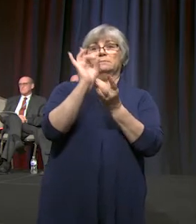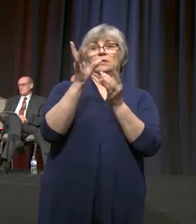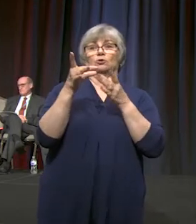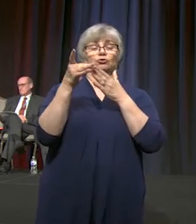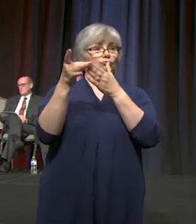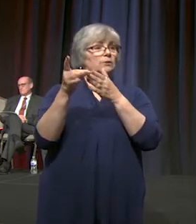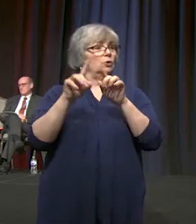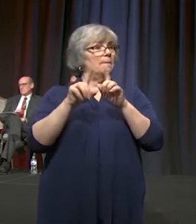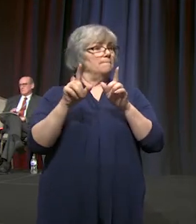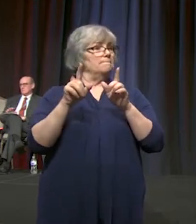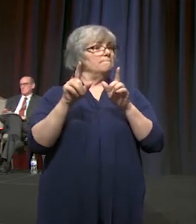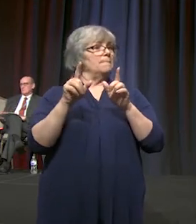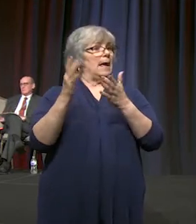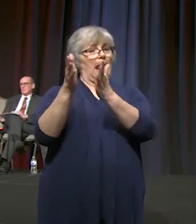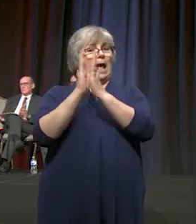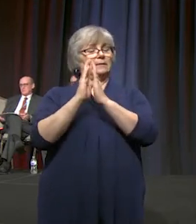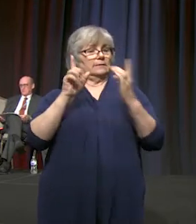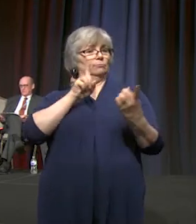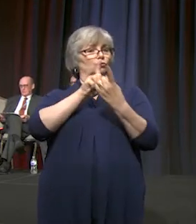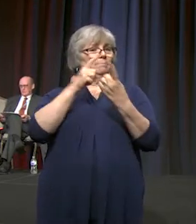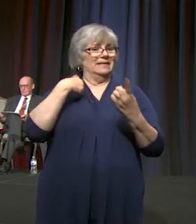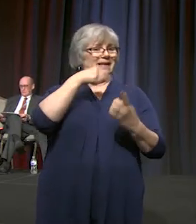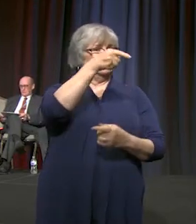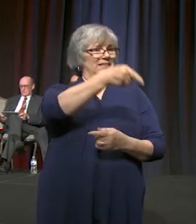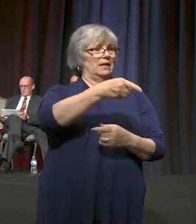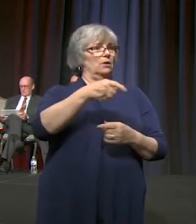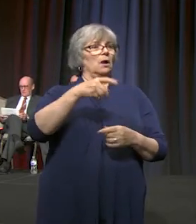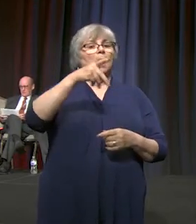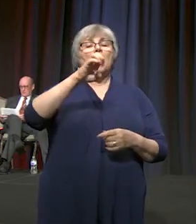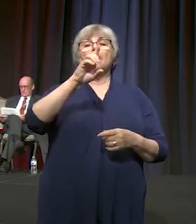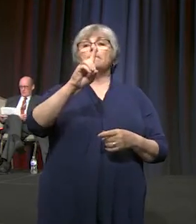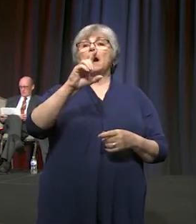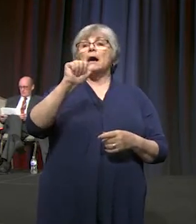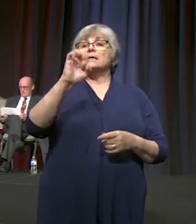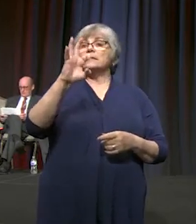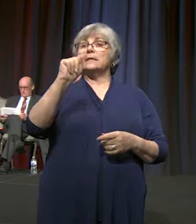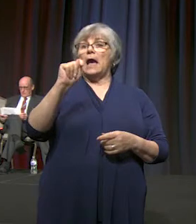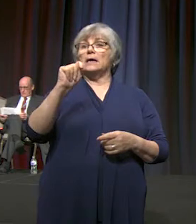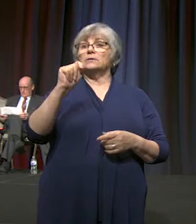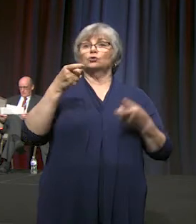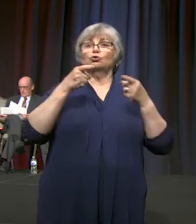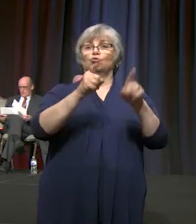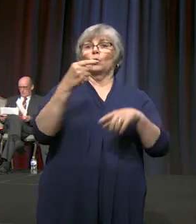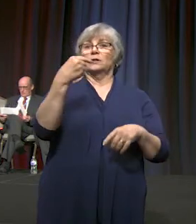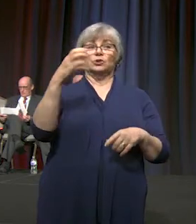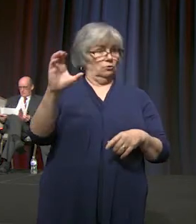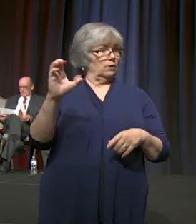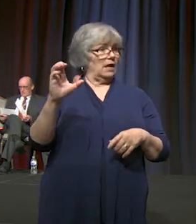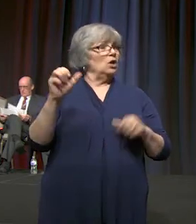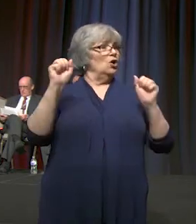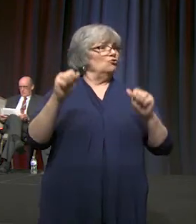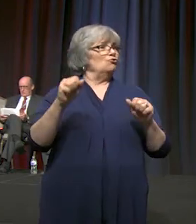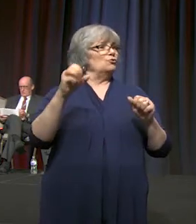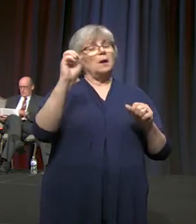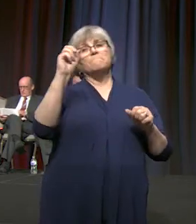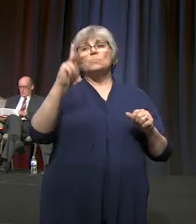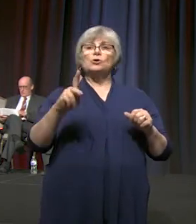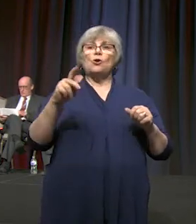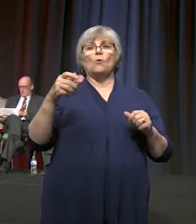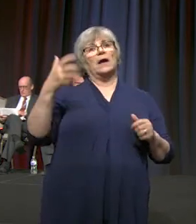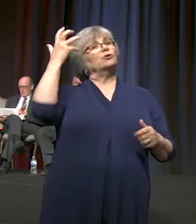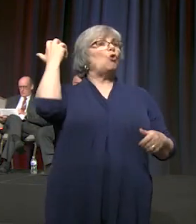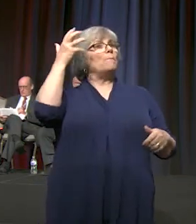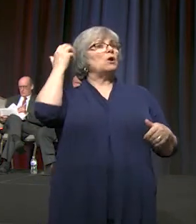meet us there. A podcast during the general conference, so you can put it on while you comb your hair or take your walk,